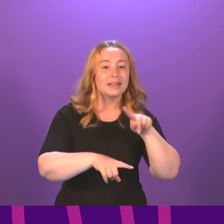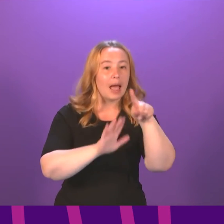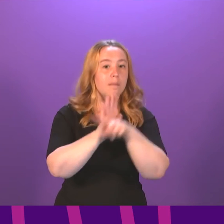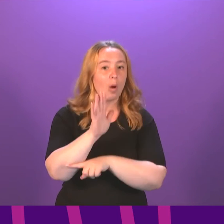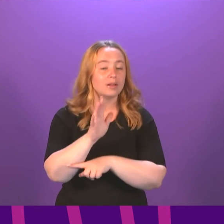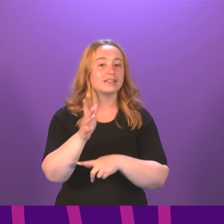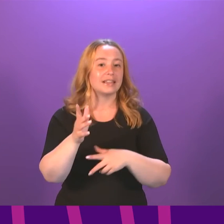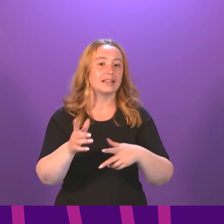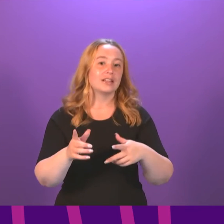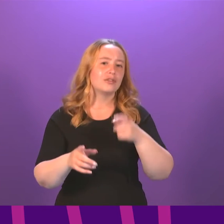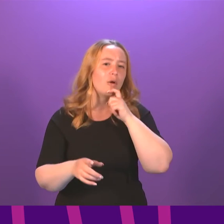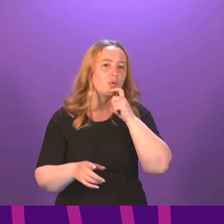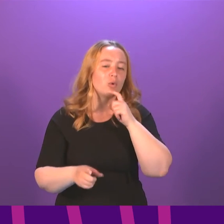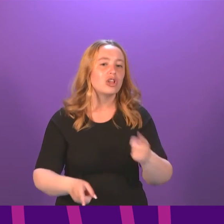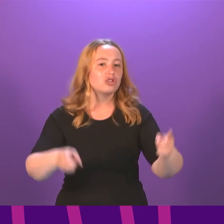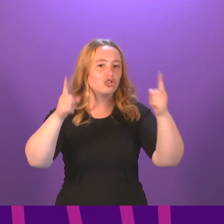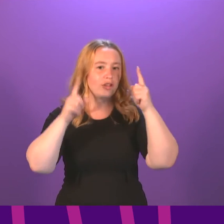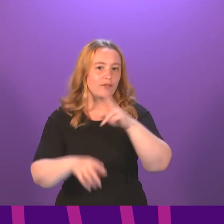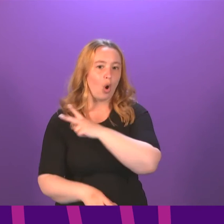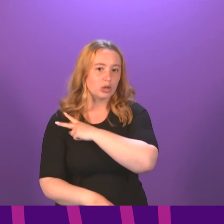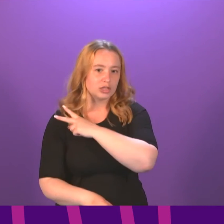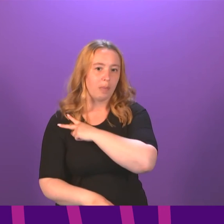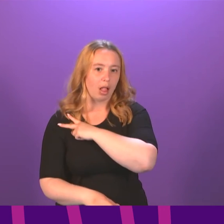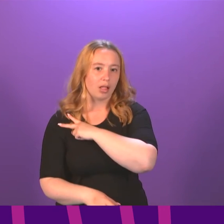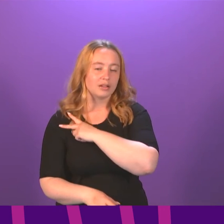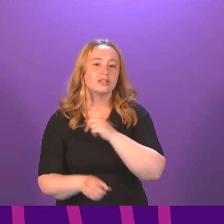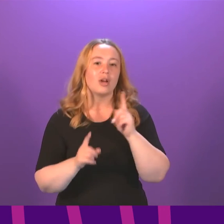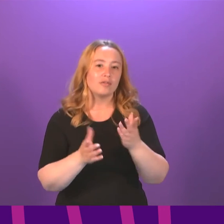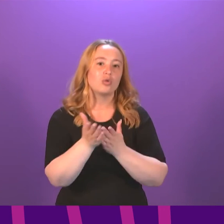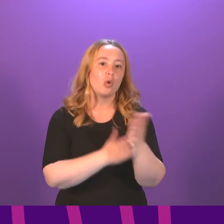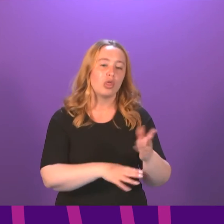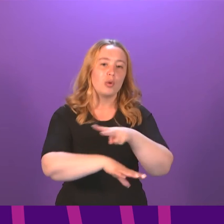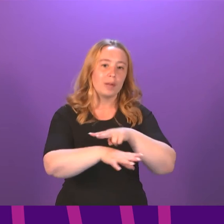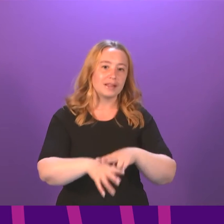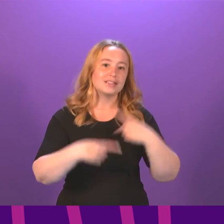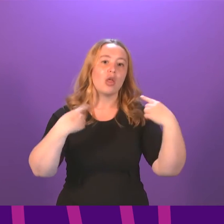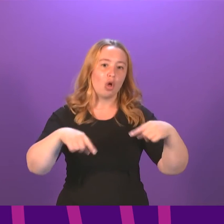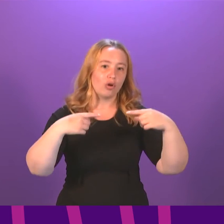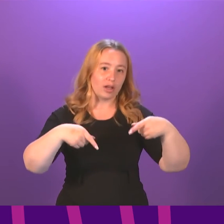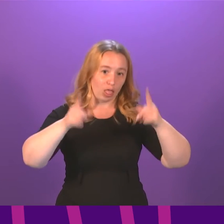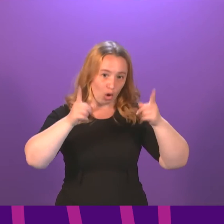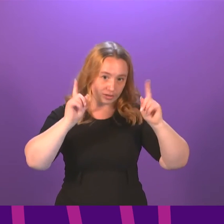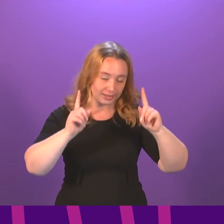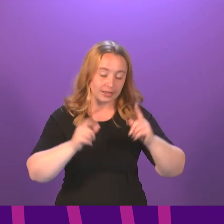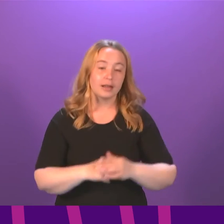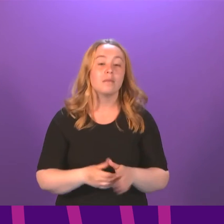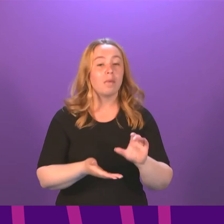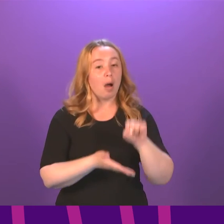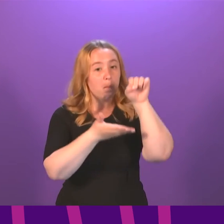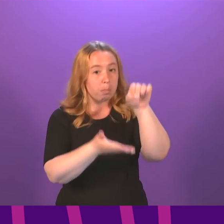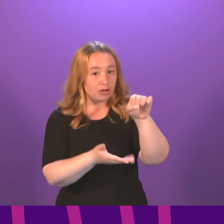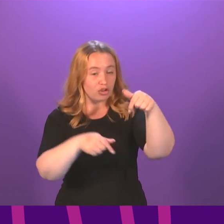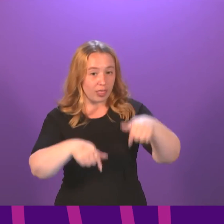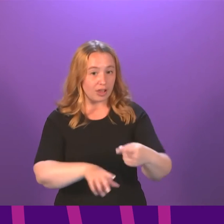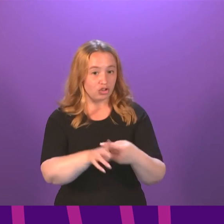operational decision for the Chief Constable acting under the oversight of the Scottish Police Authority. However, as part of our budget allocation for policing this year, we have